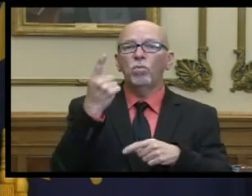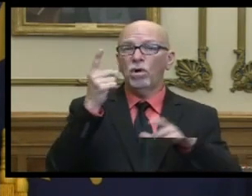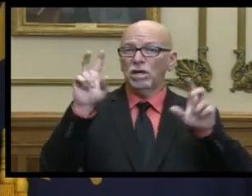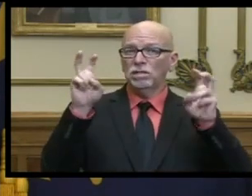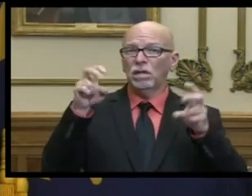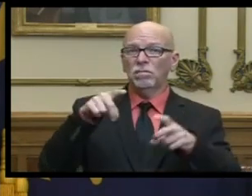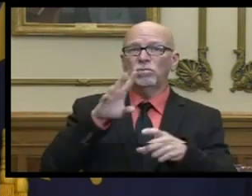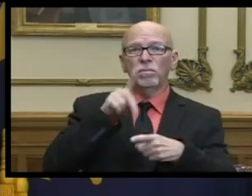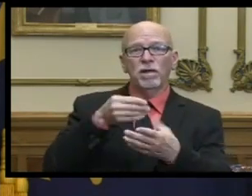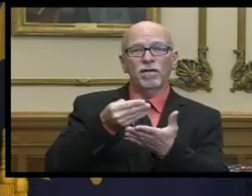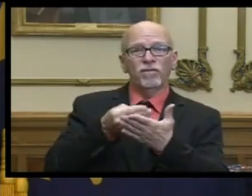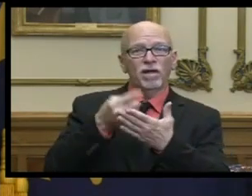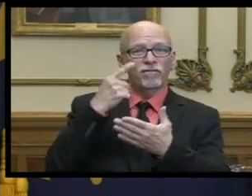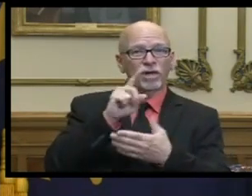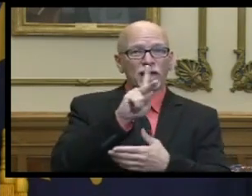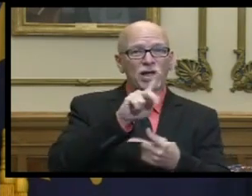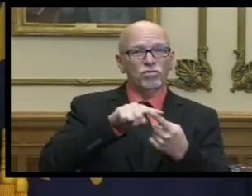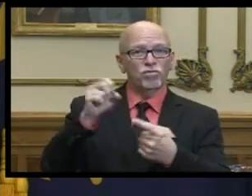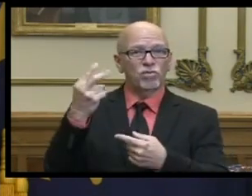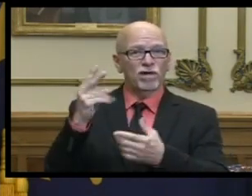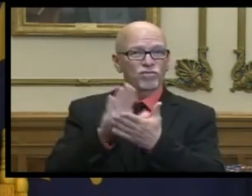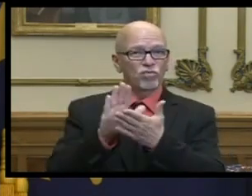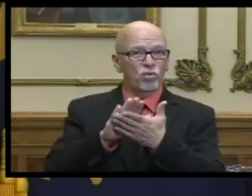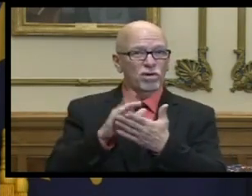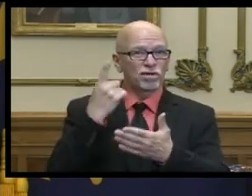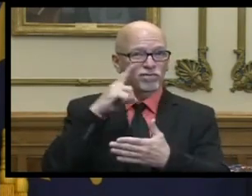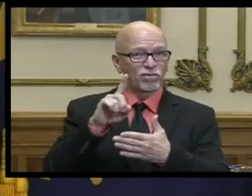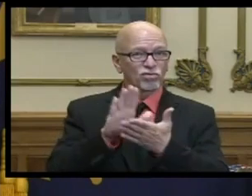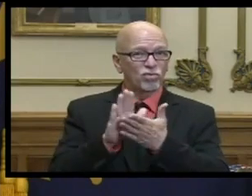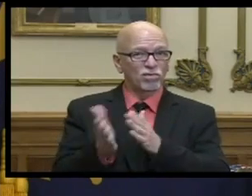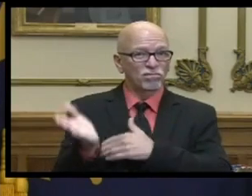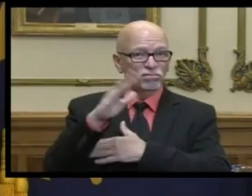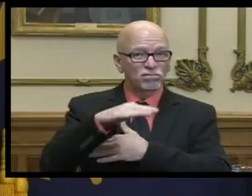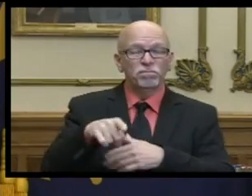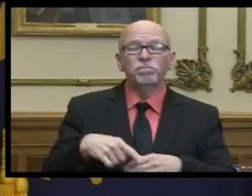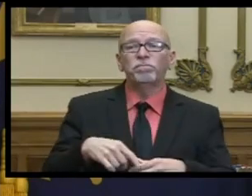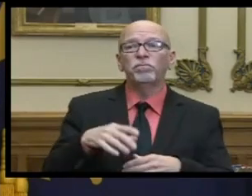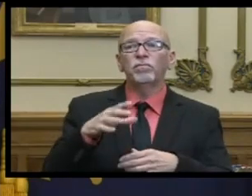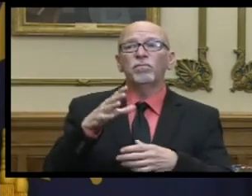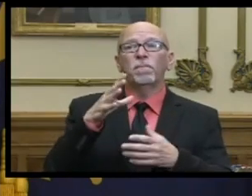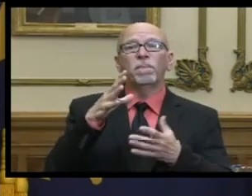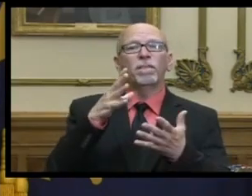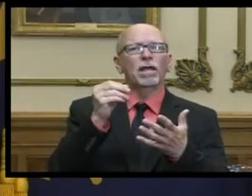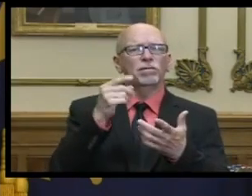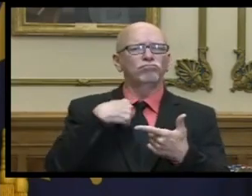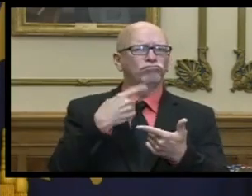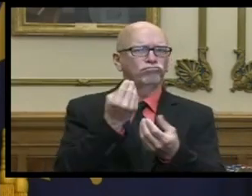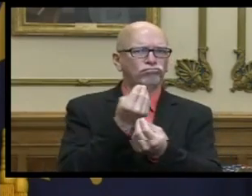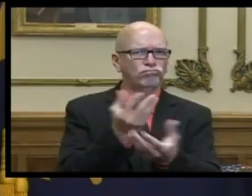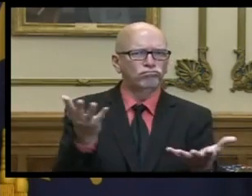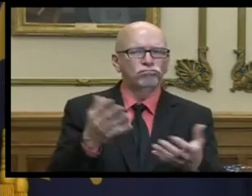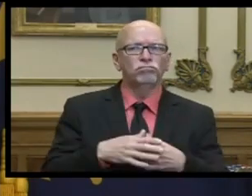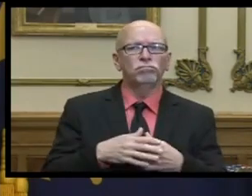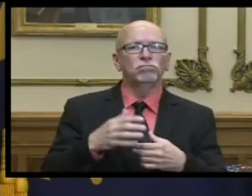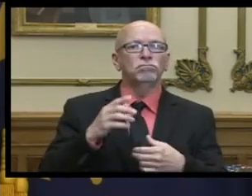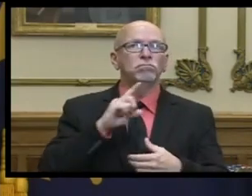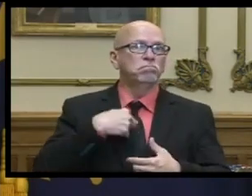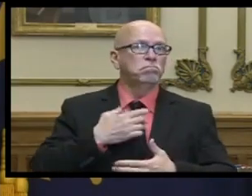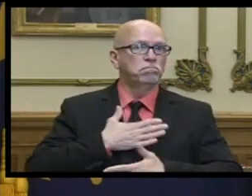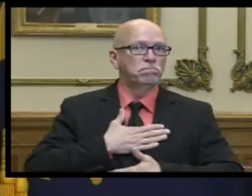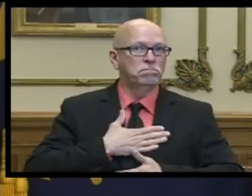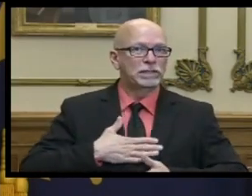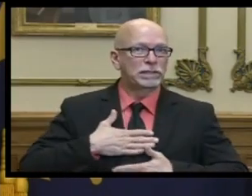topics was the funding for our k through 12 schools um and and just so everyone knows i'm i'm pleased